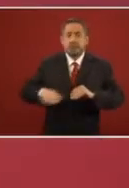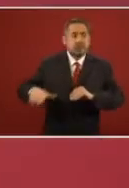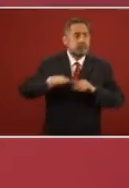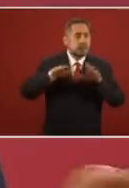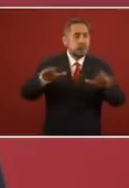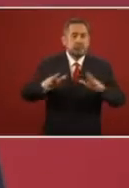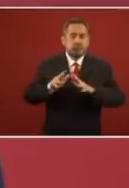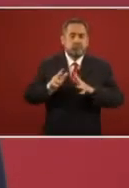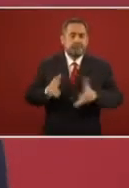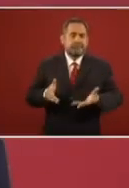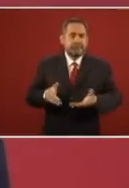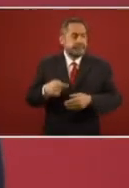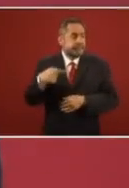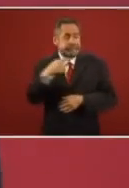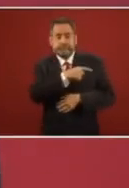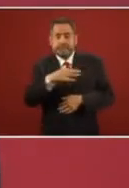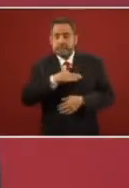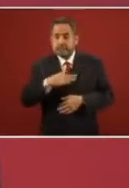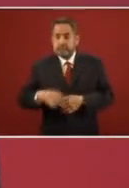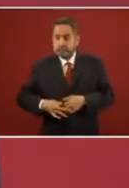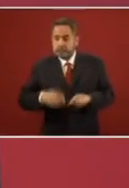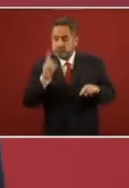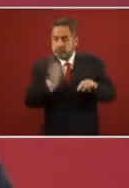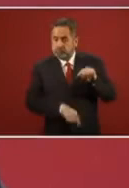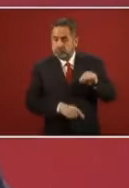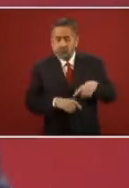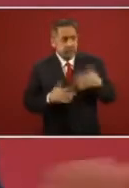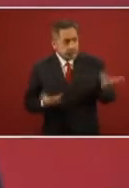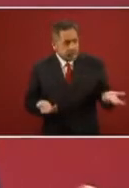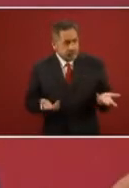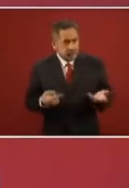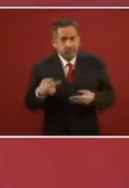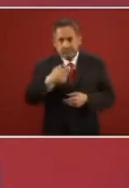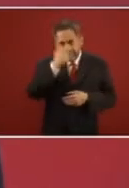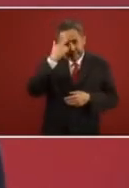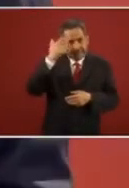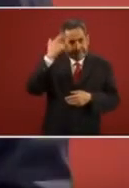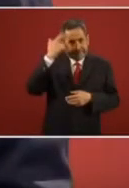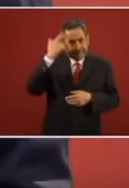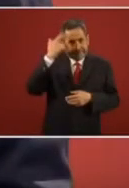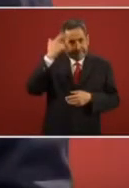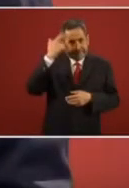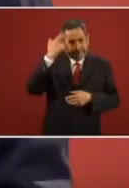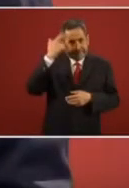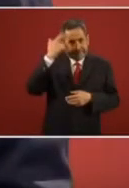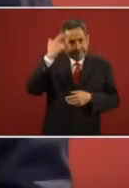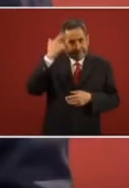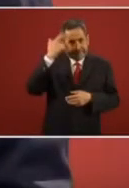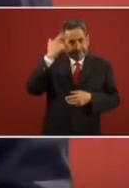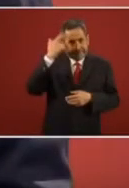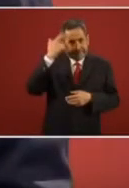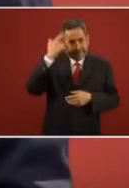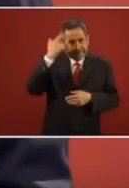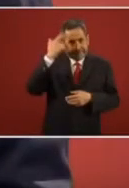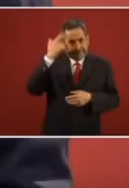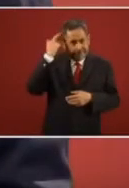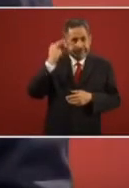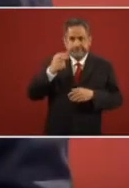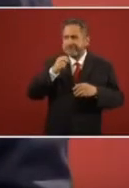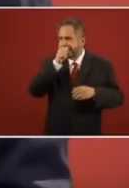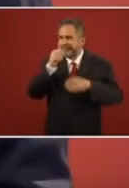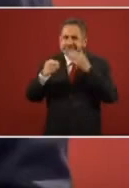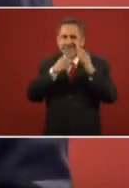In Toluca. Oh, in Toluca. Hubo toda una campaña. He said they had a total campaign.